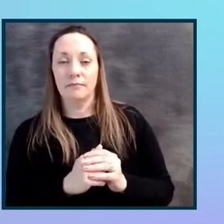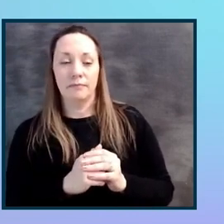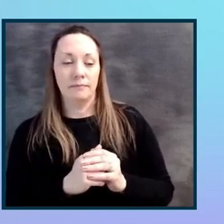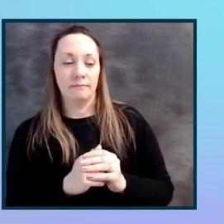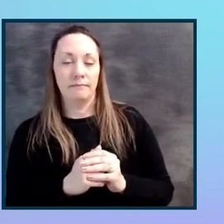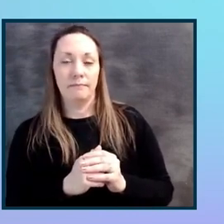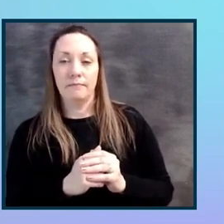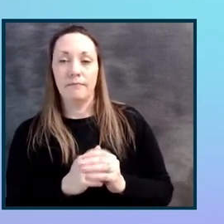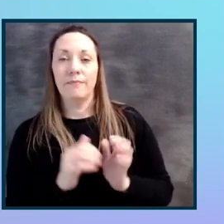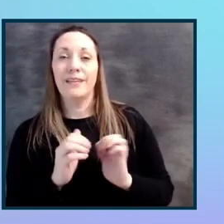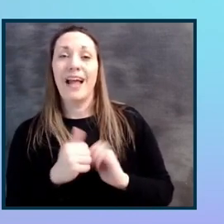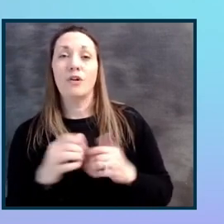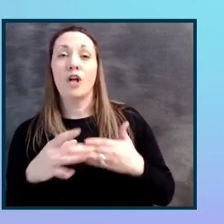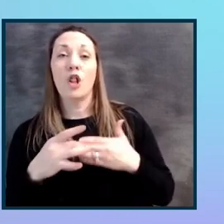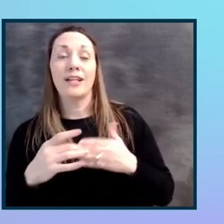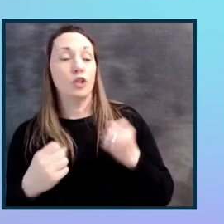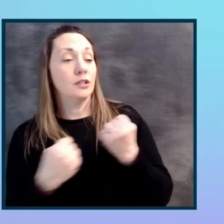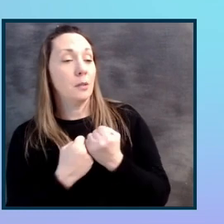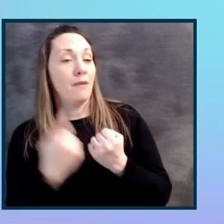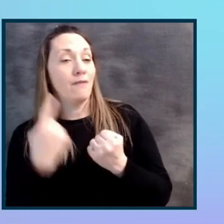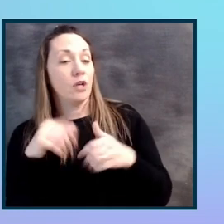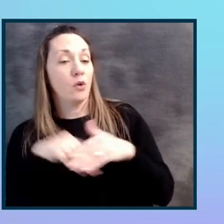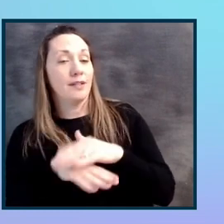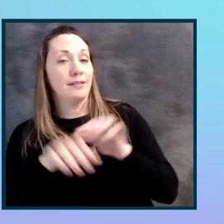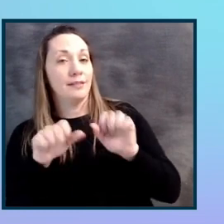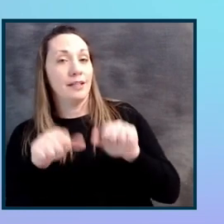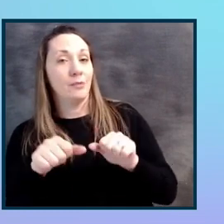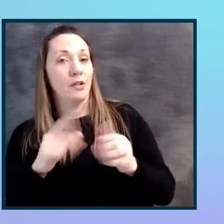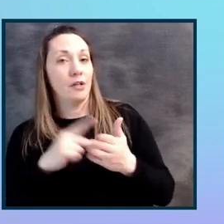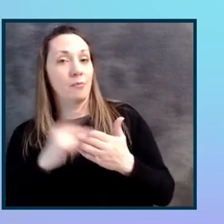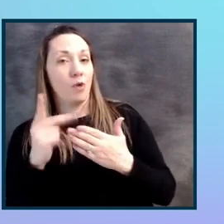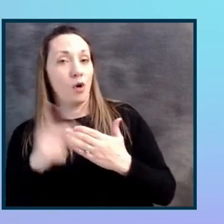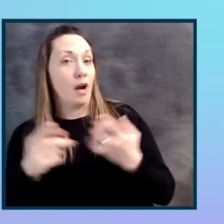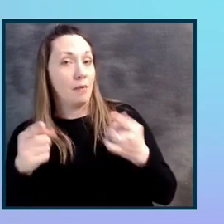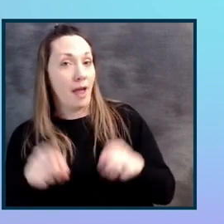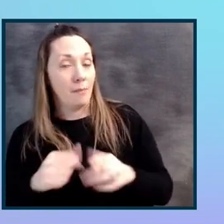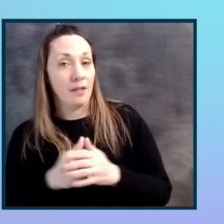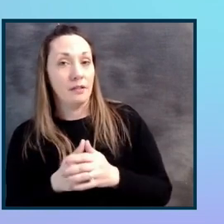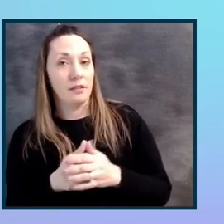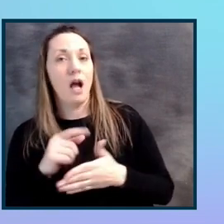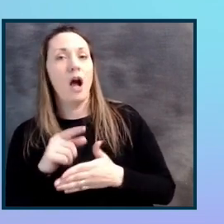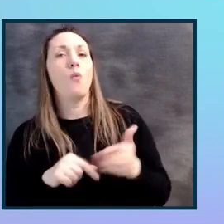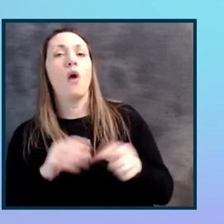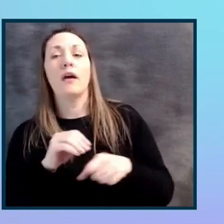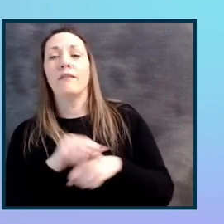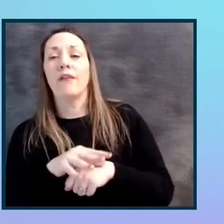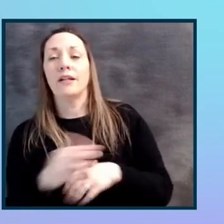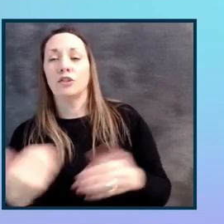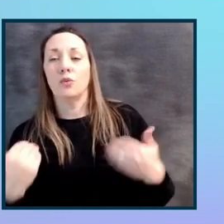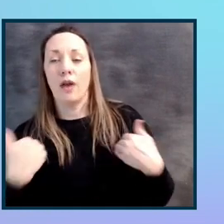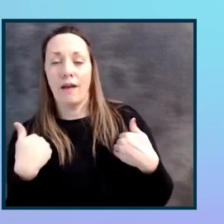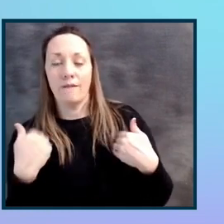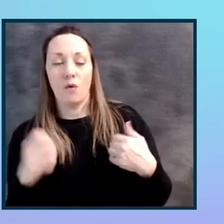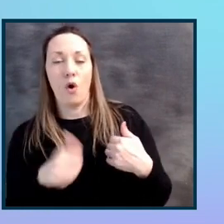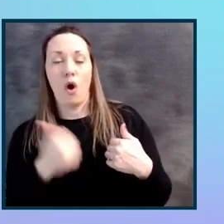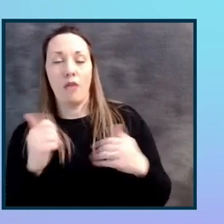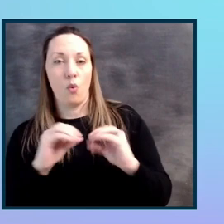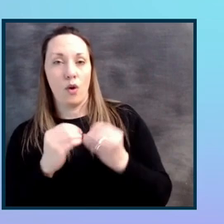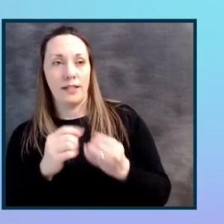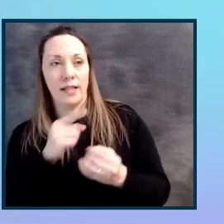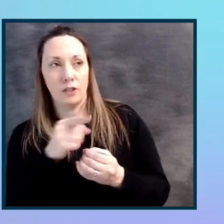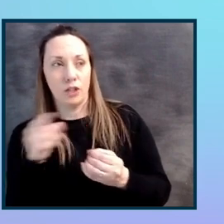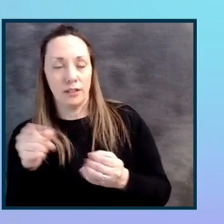your leadership support for your accessibility program happen? And what advice do you have for other organizations